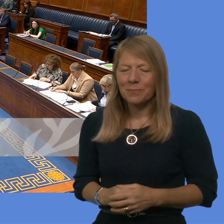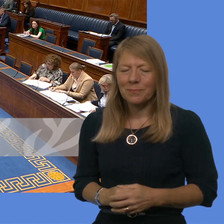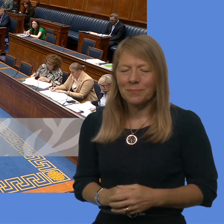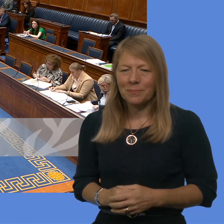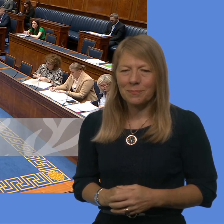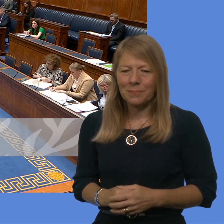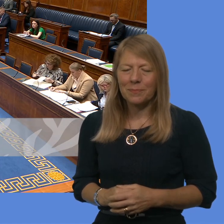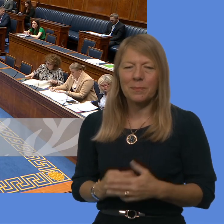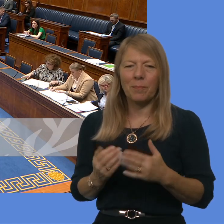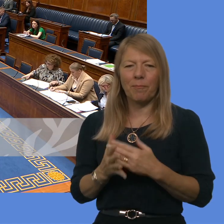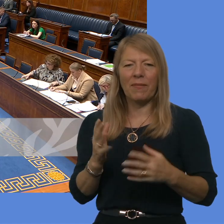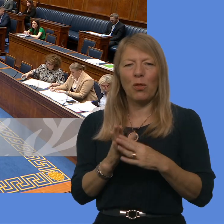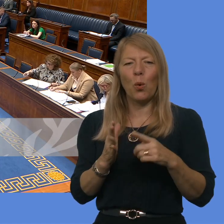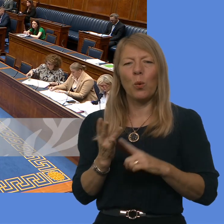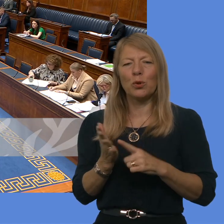Mr.